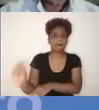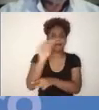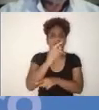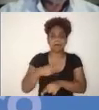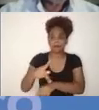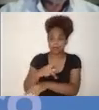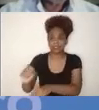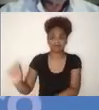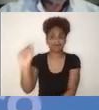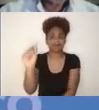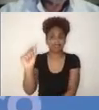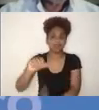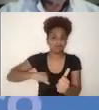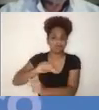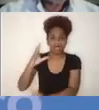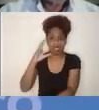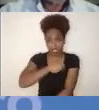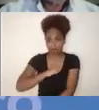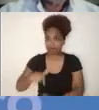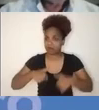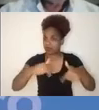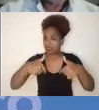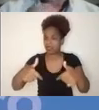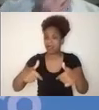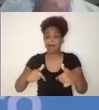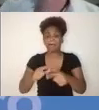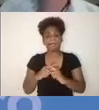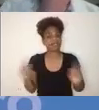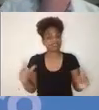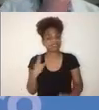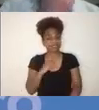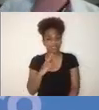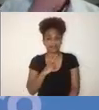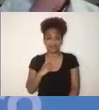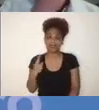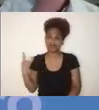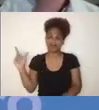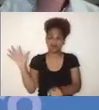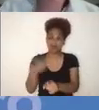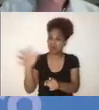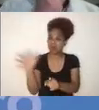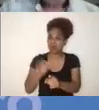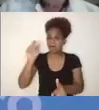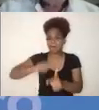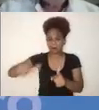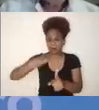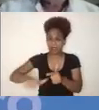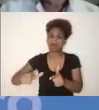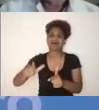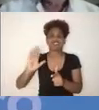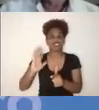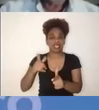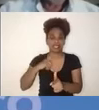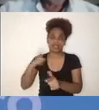has widened all the problems we had before. I already mentioned inequalities, which everywhere